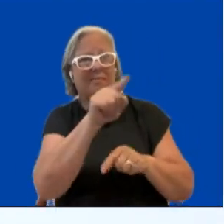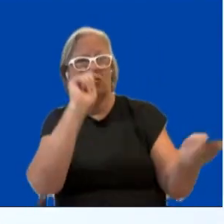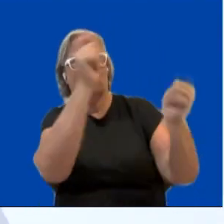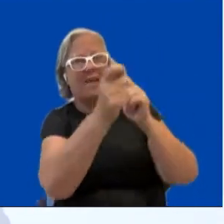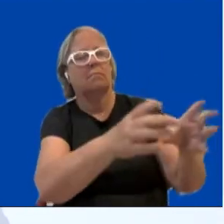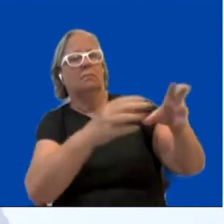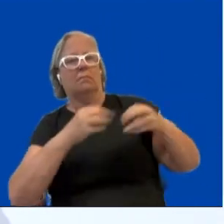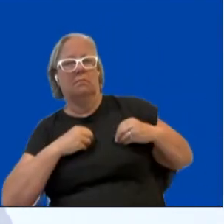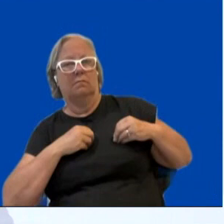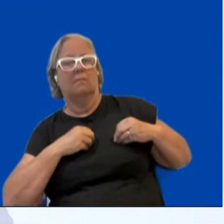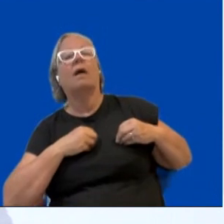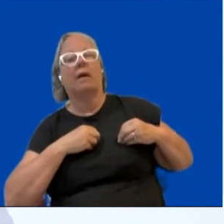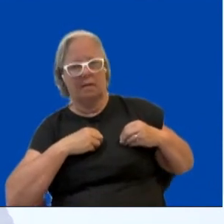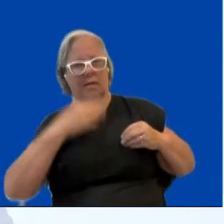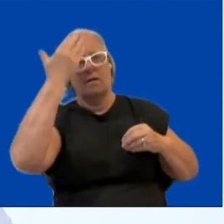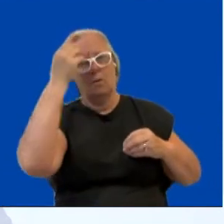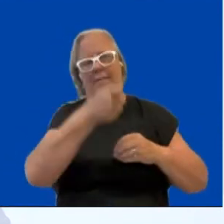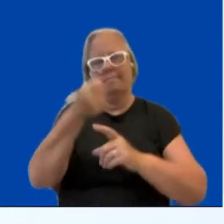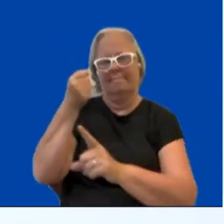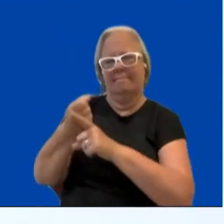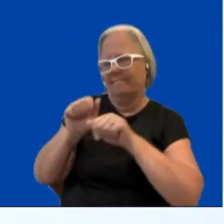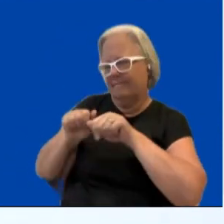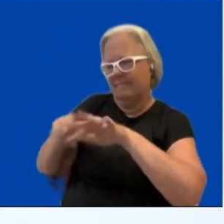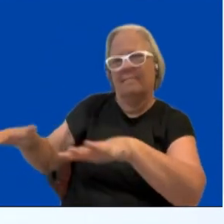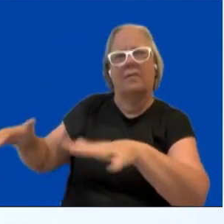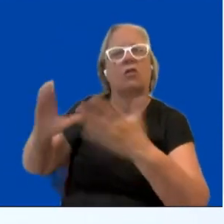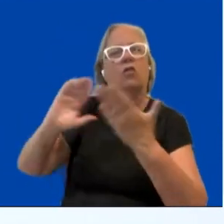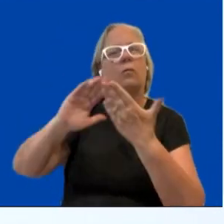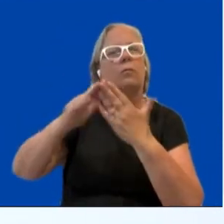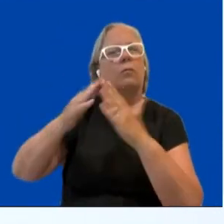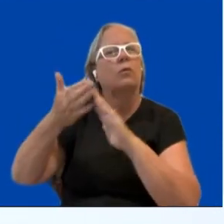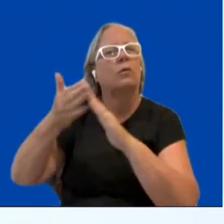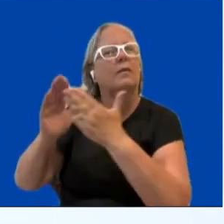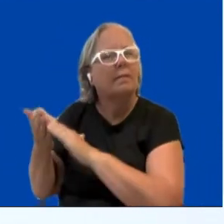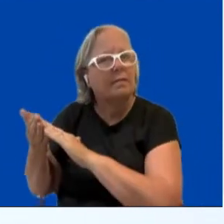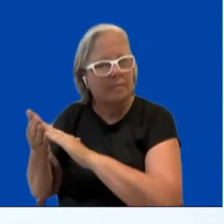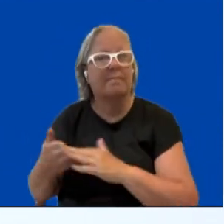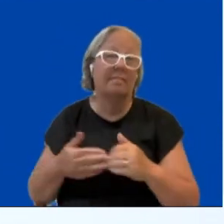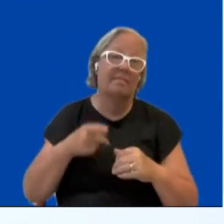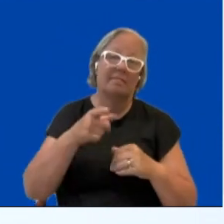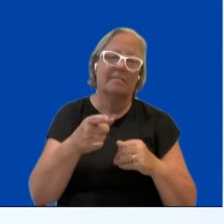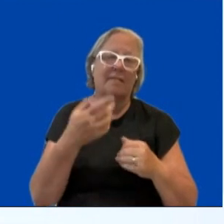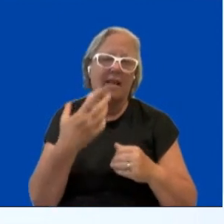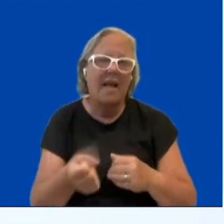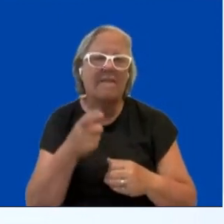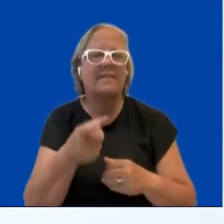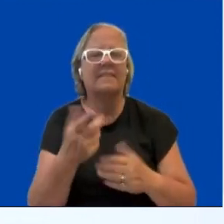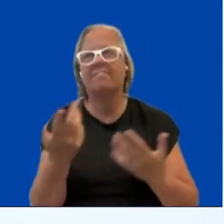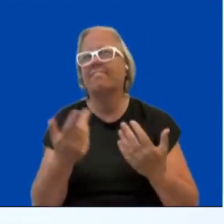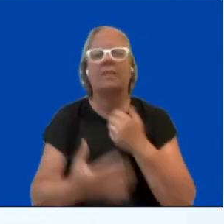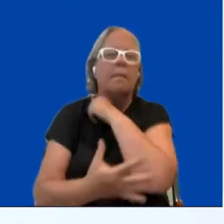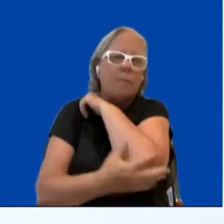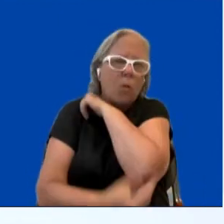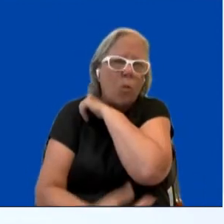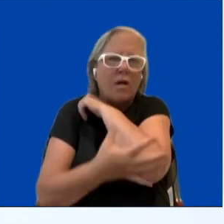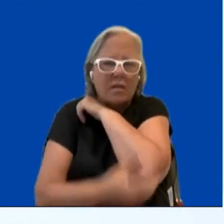And that's not something which is theoretical. It's happening already today. So energy poverty is an example of that. But we also see certainly in the placement